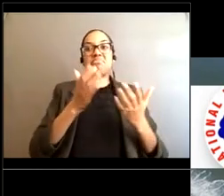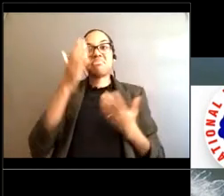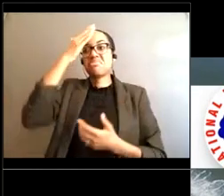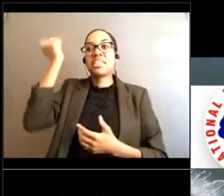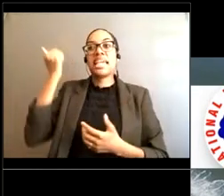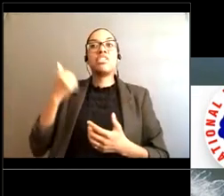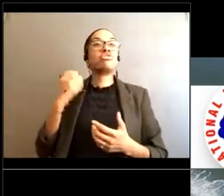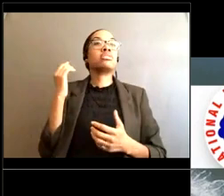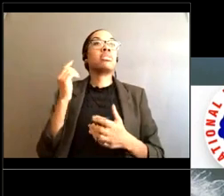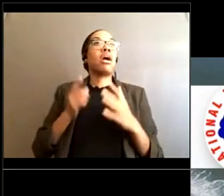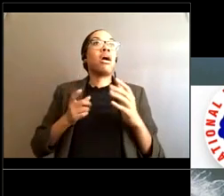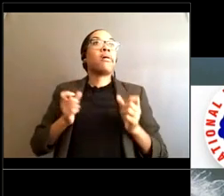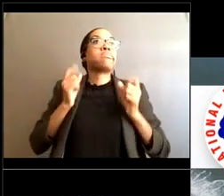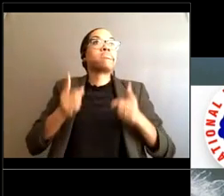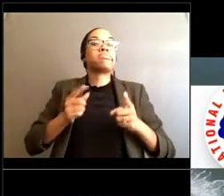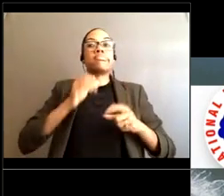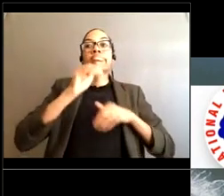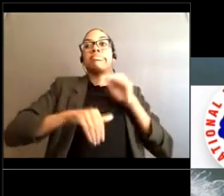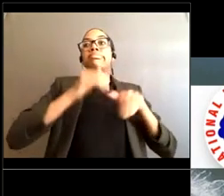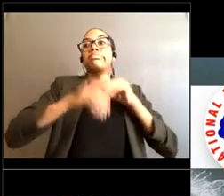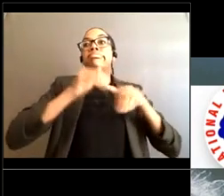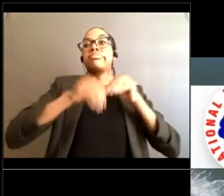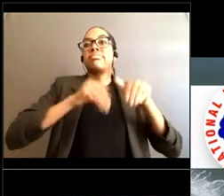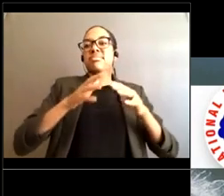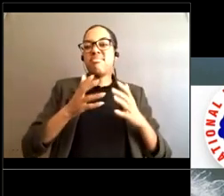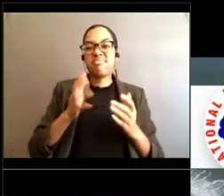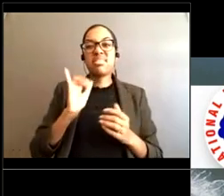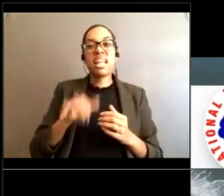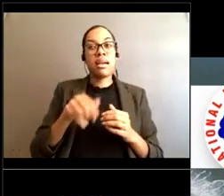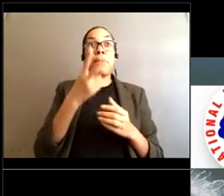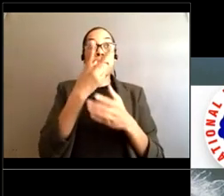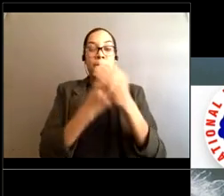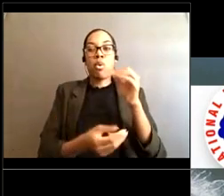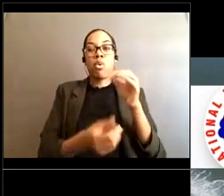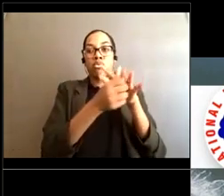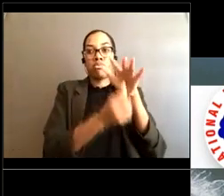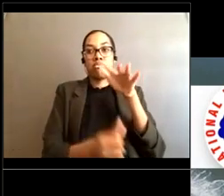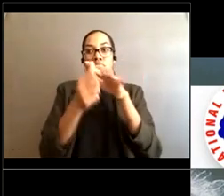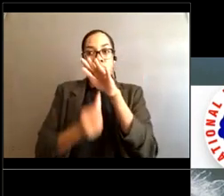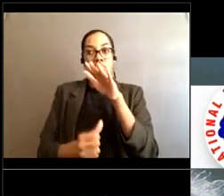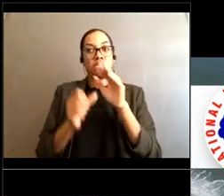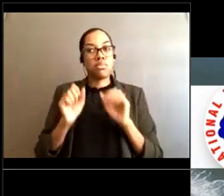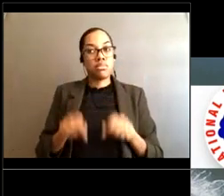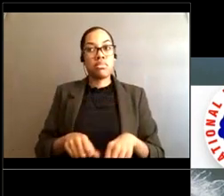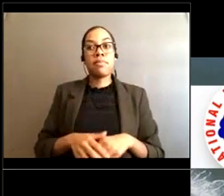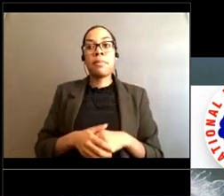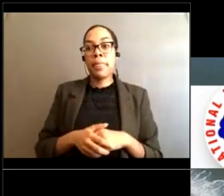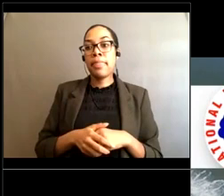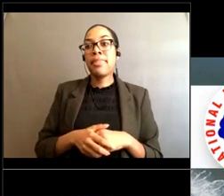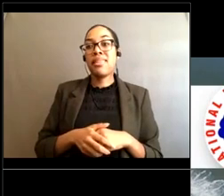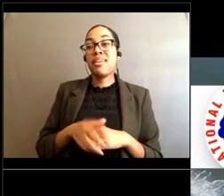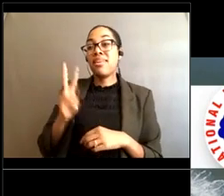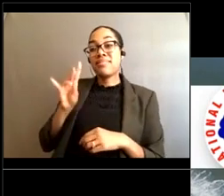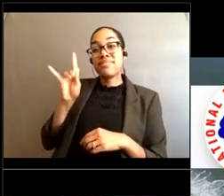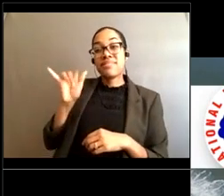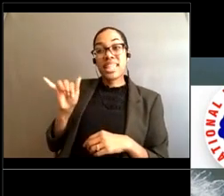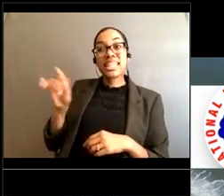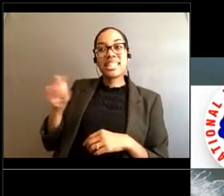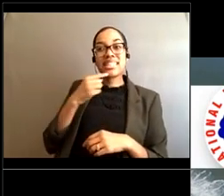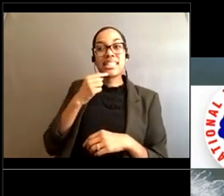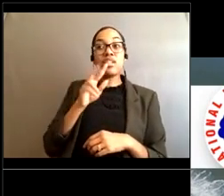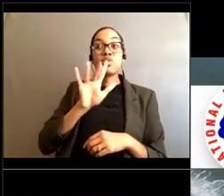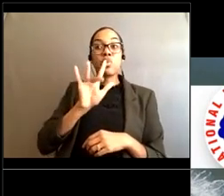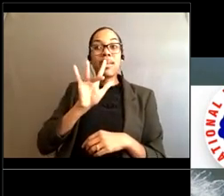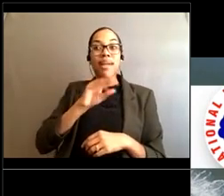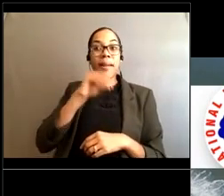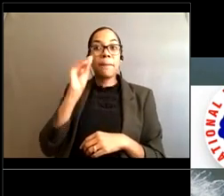of errors that lead to a bystander drowning So it's it's and 20 like vicki had said 25 of our drownings in